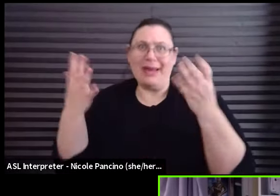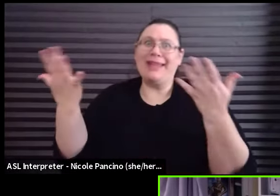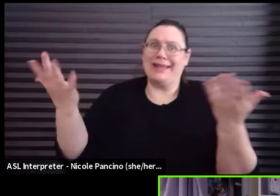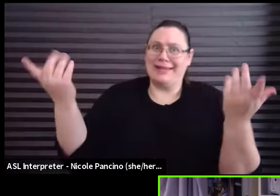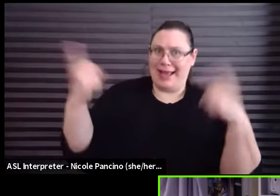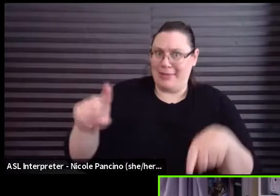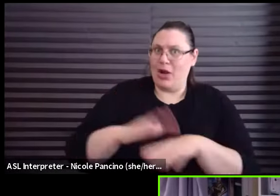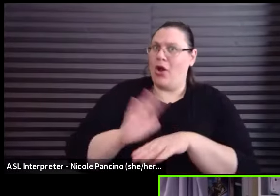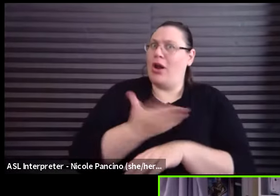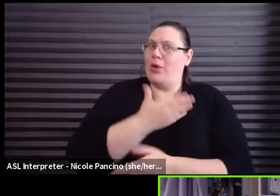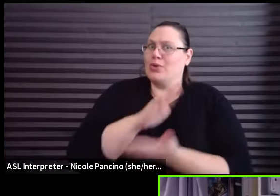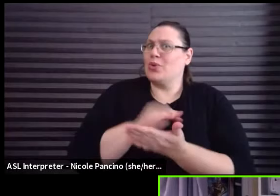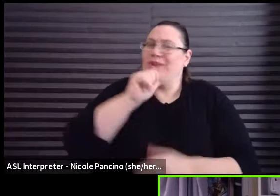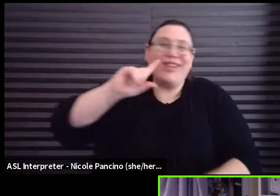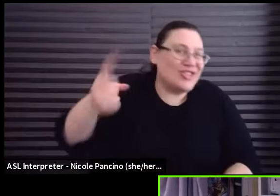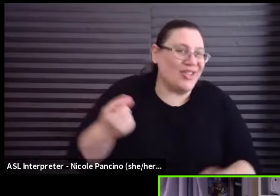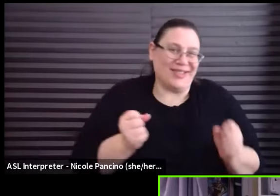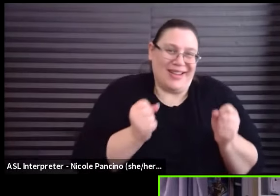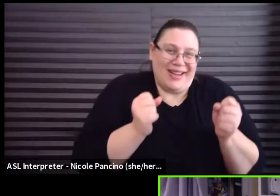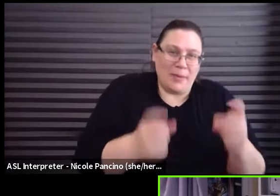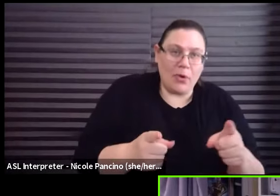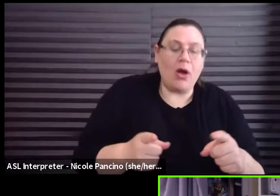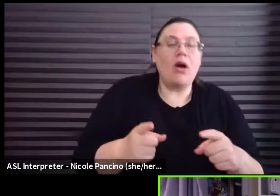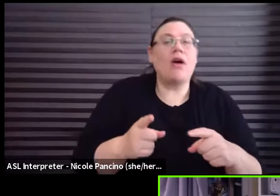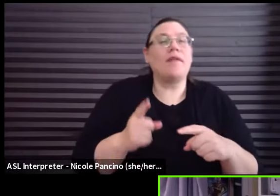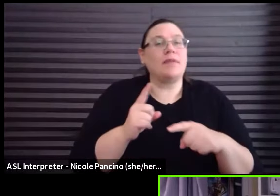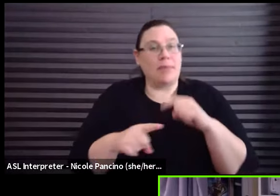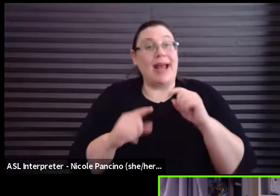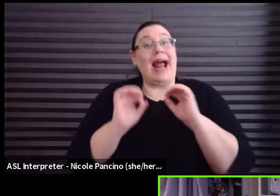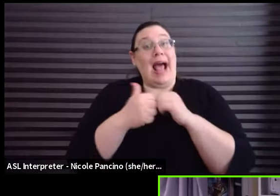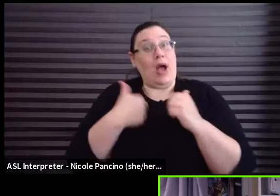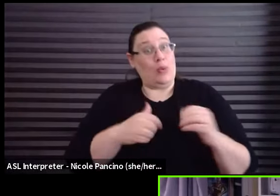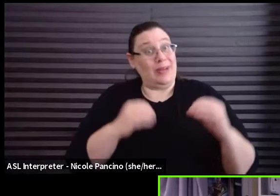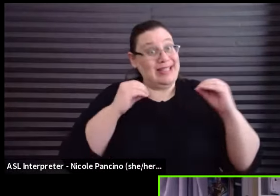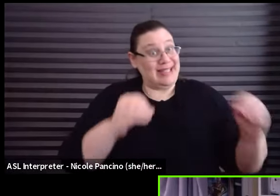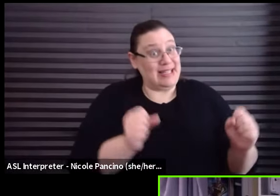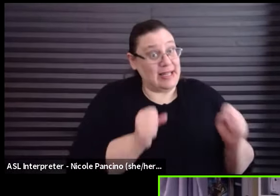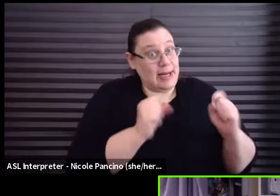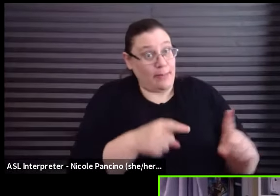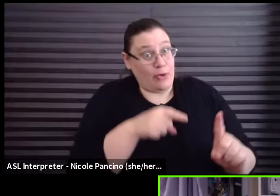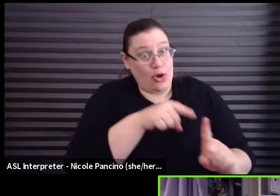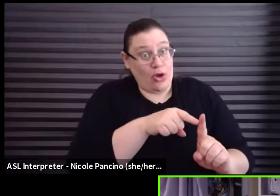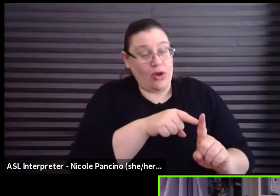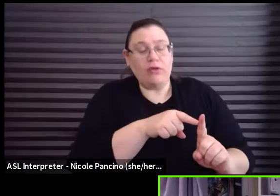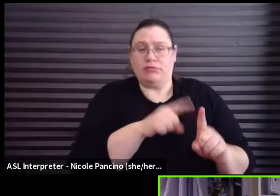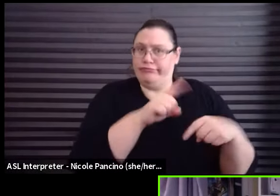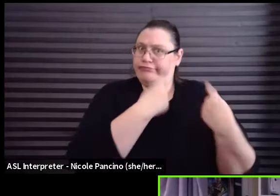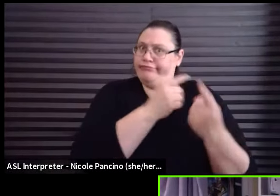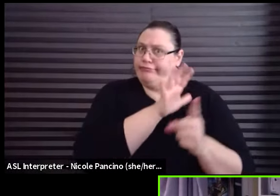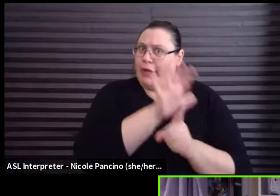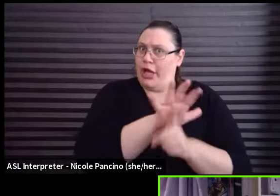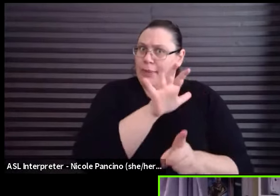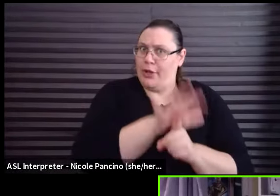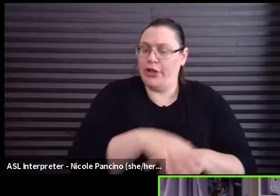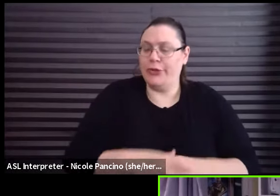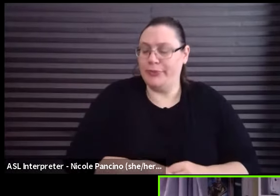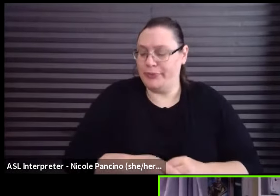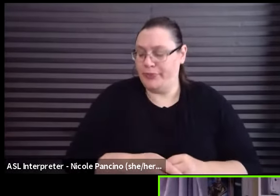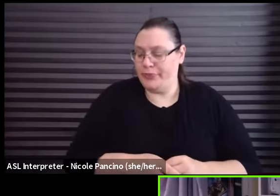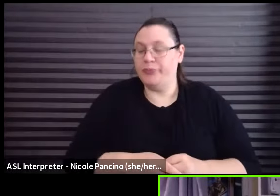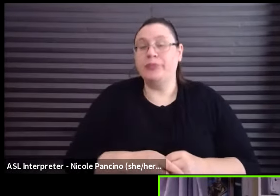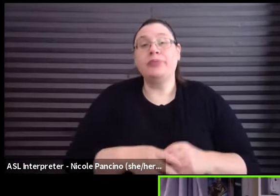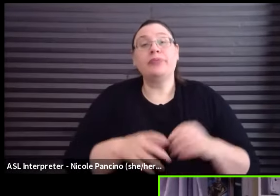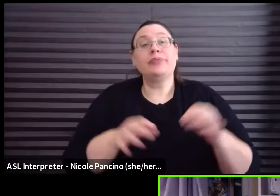improv. But certainly the way we teach improv is something that's been really popular. Just to give you